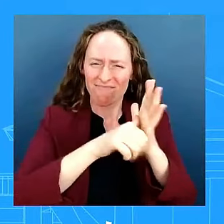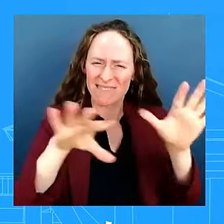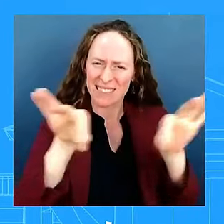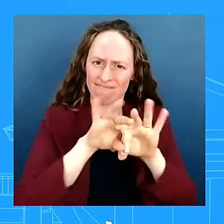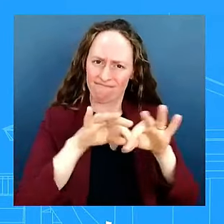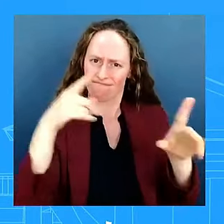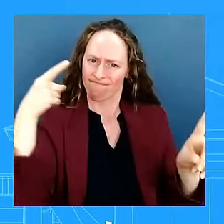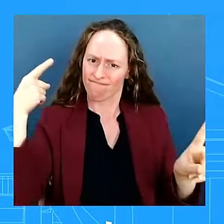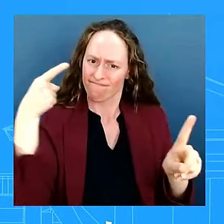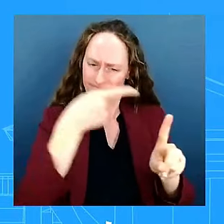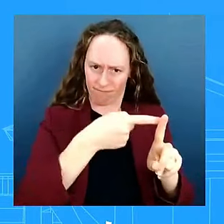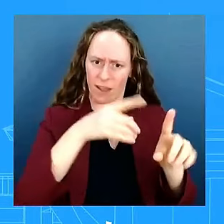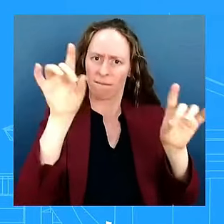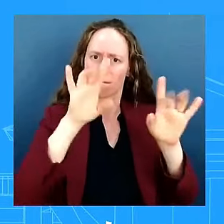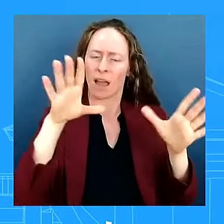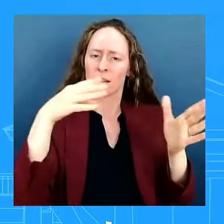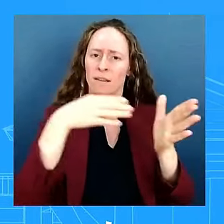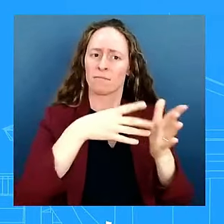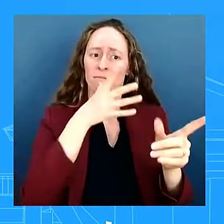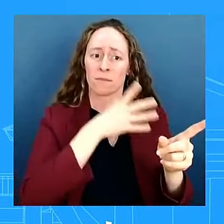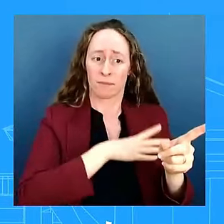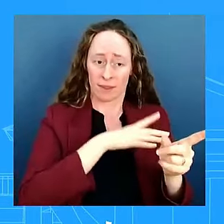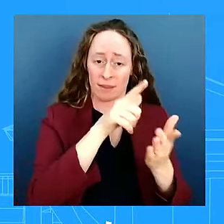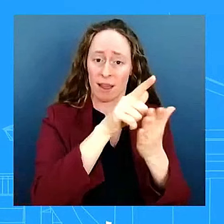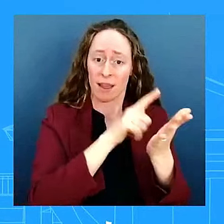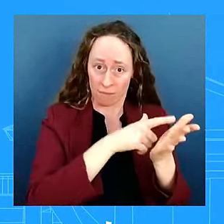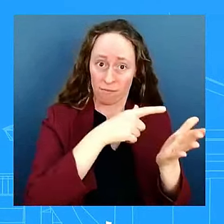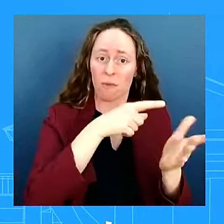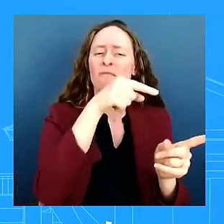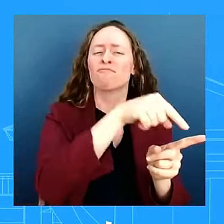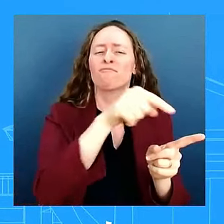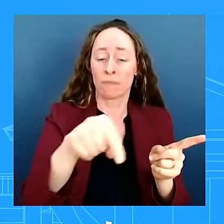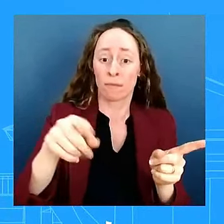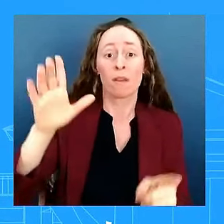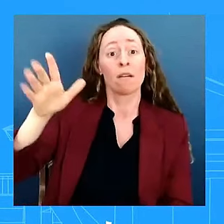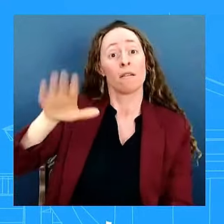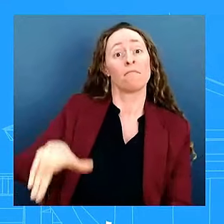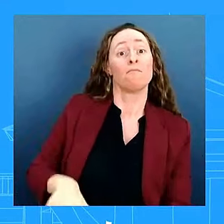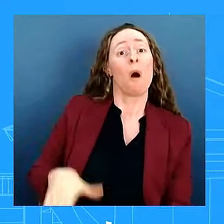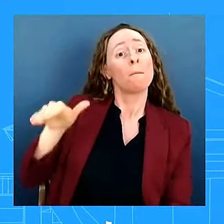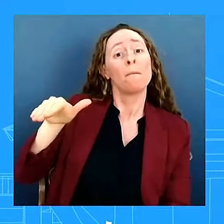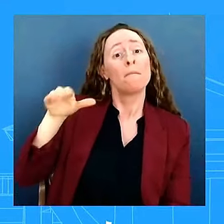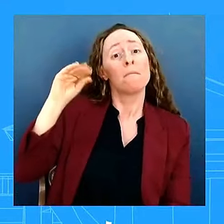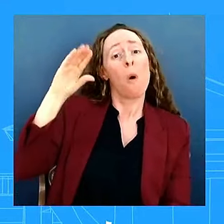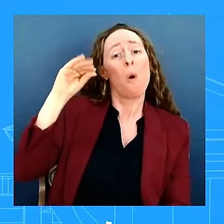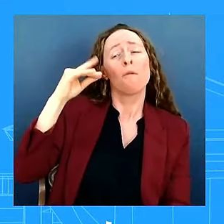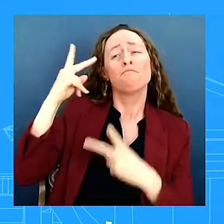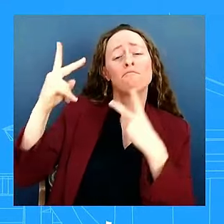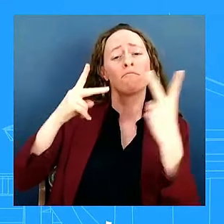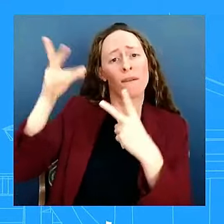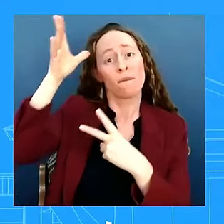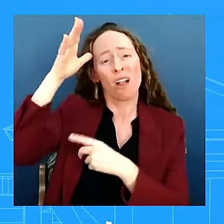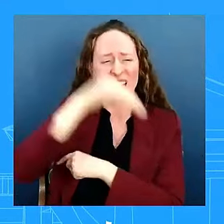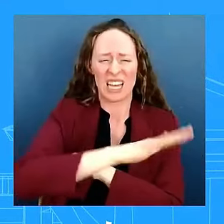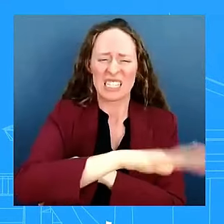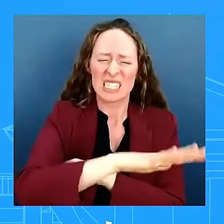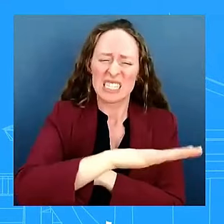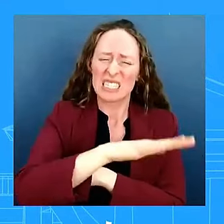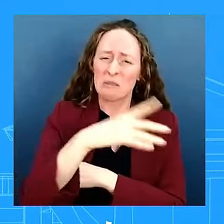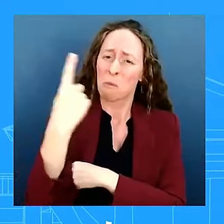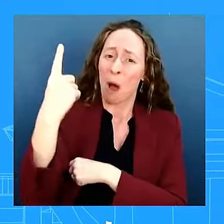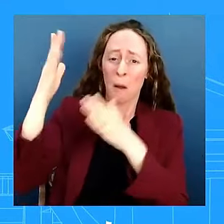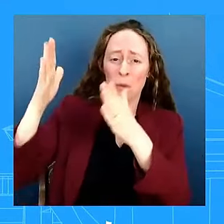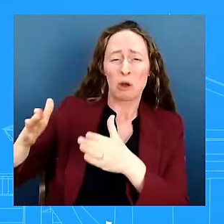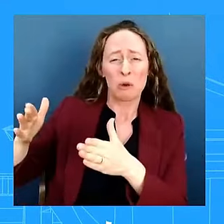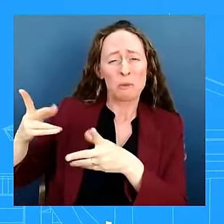was growing up his father used to say to him that the cardinal sin was abuse of power and that includes a man raising his hand